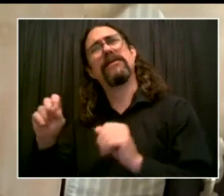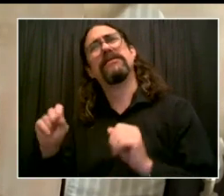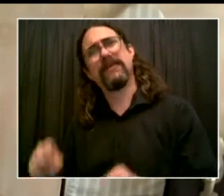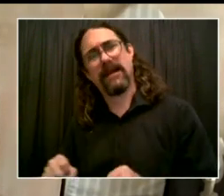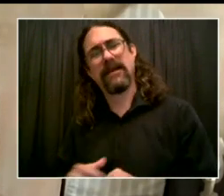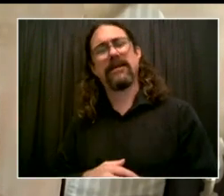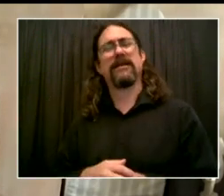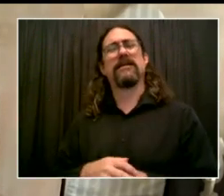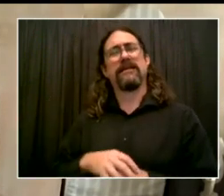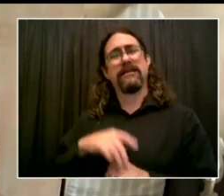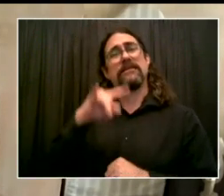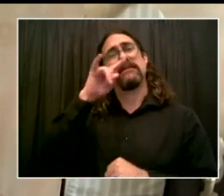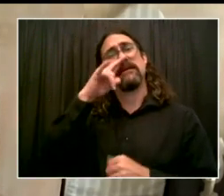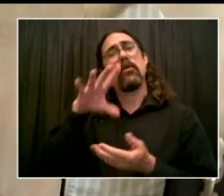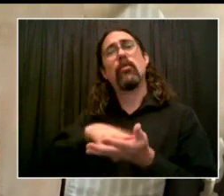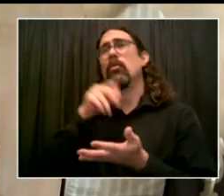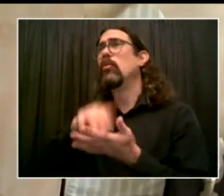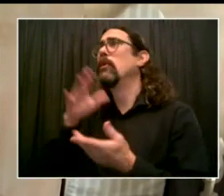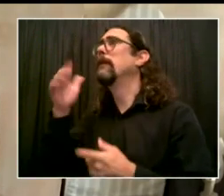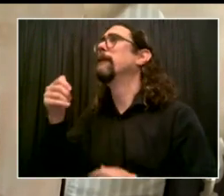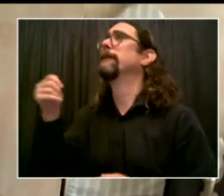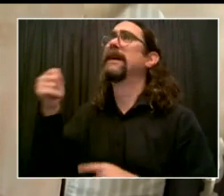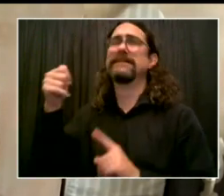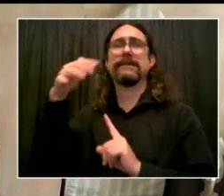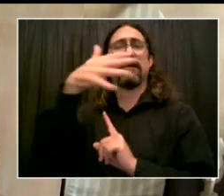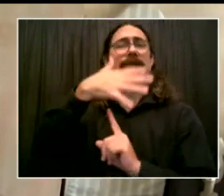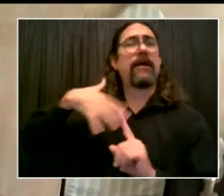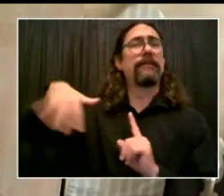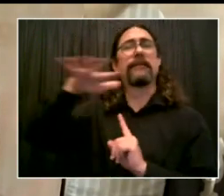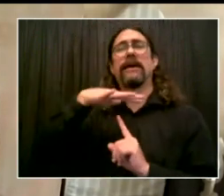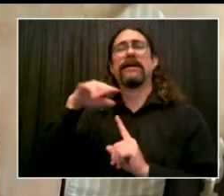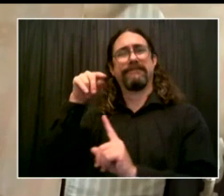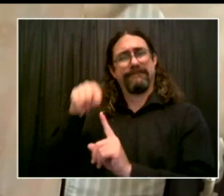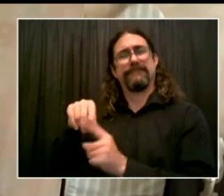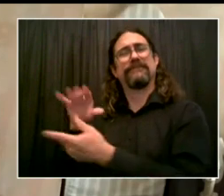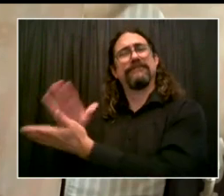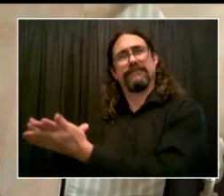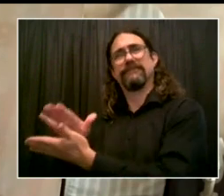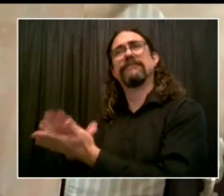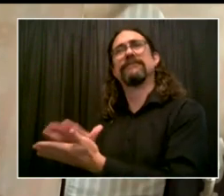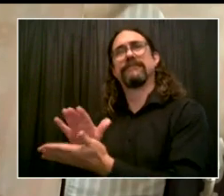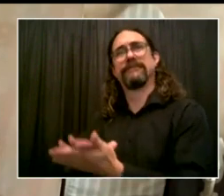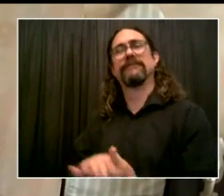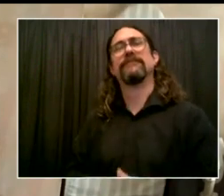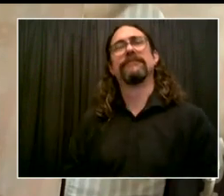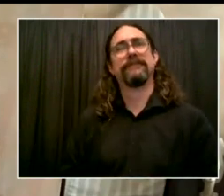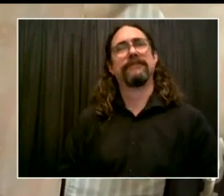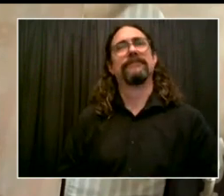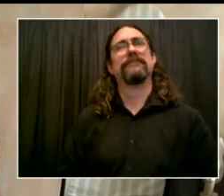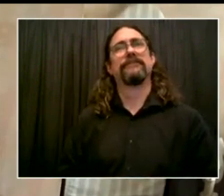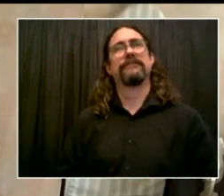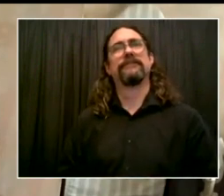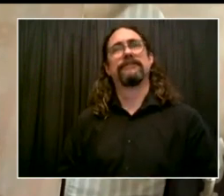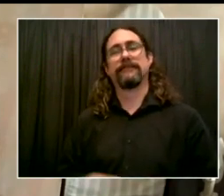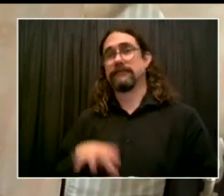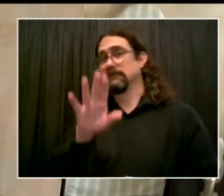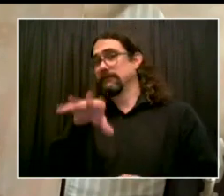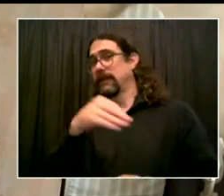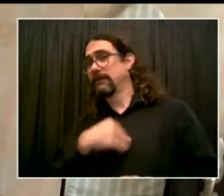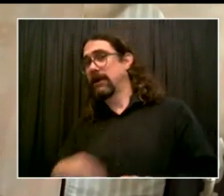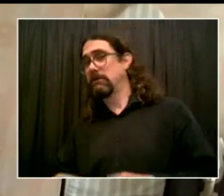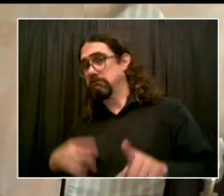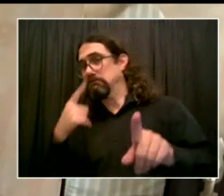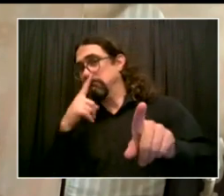the best way for them to learn. And, Mr. Mayor, I just want to add that because you oftentimes got